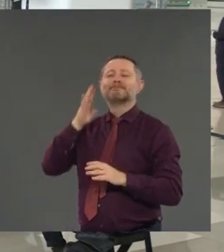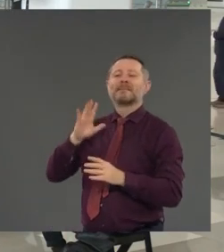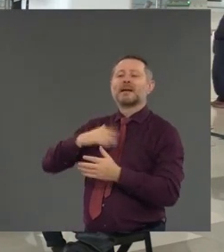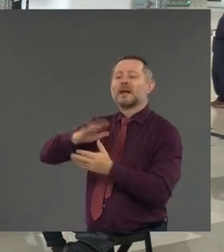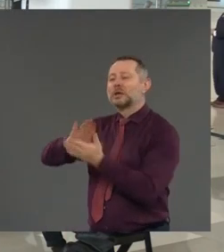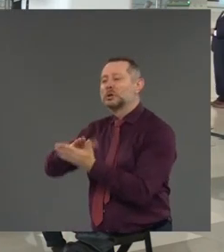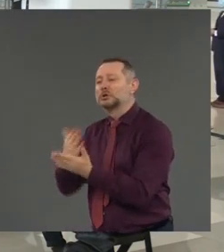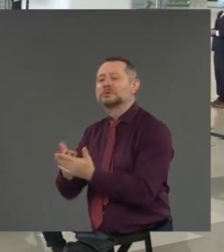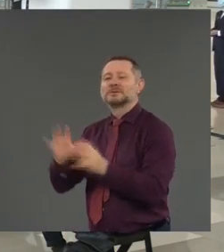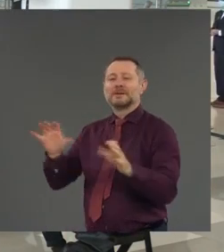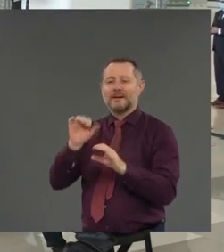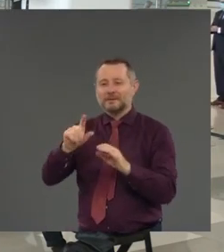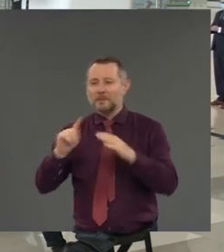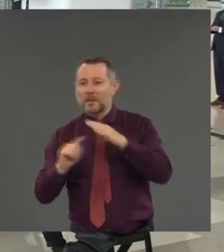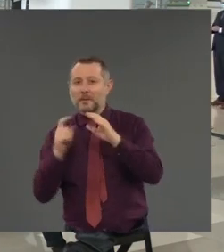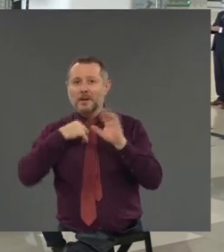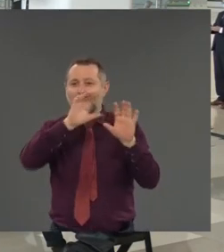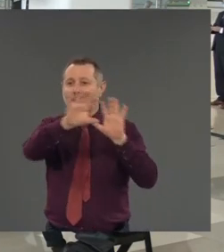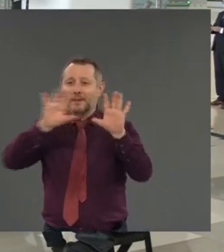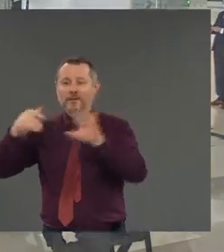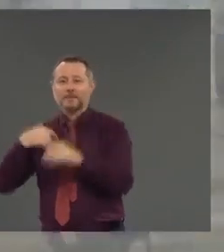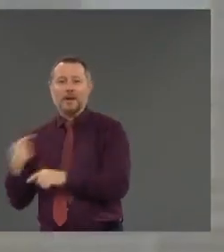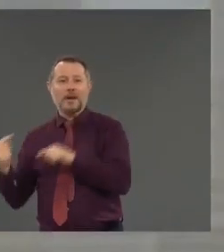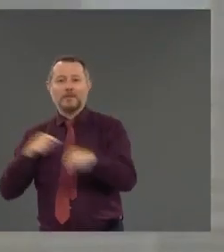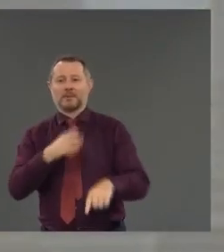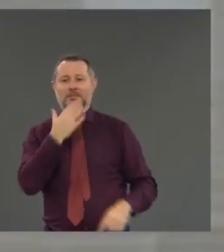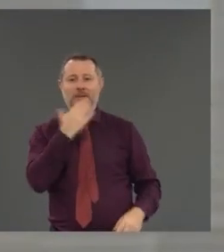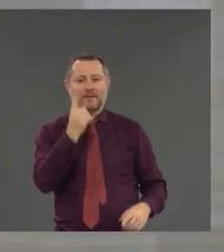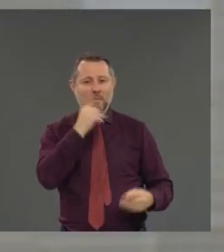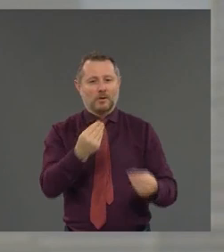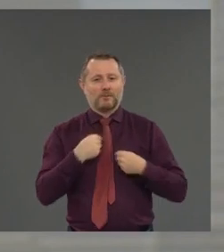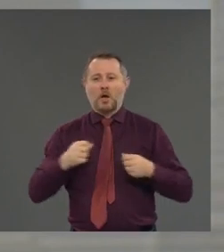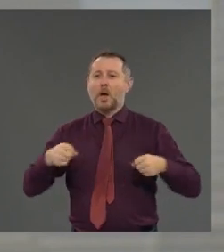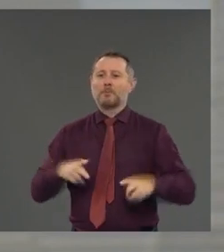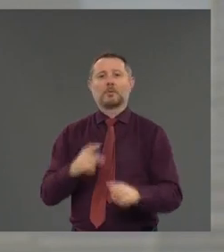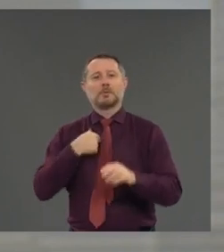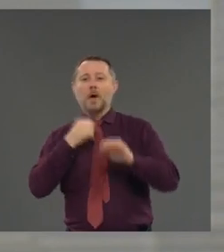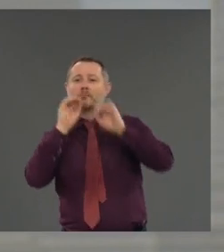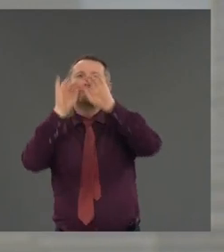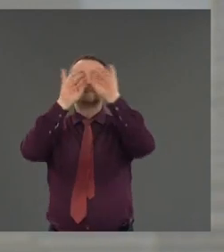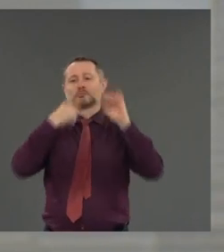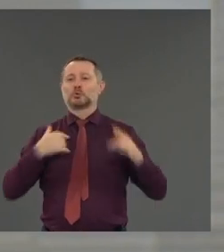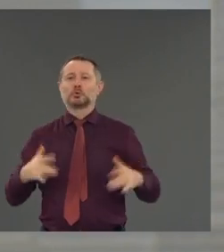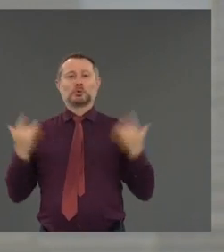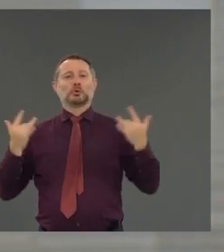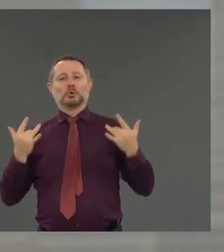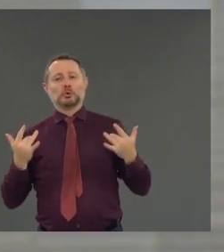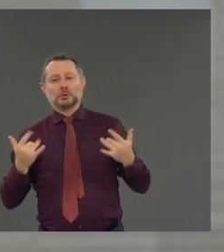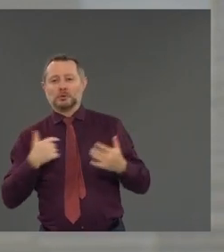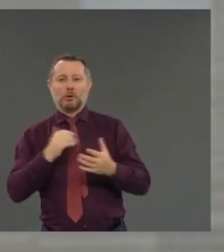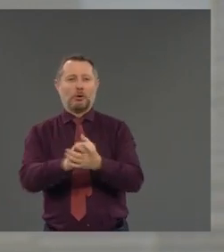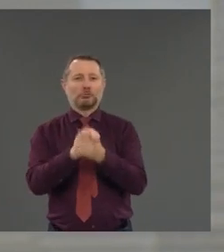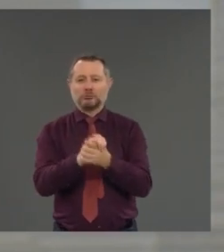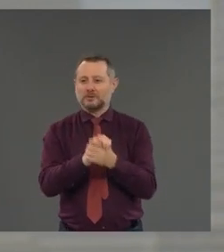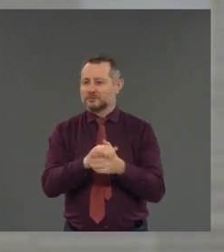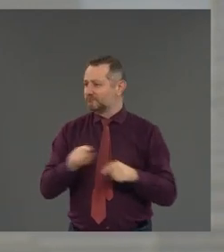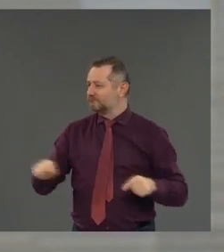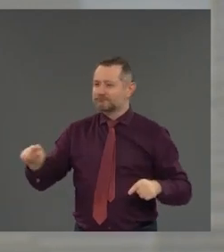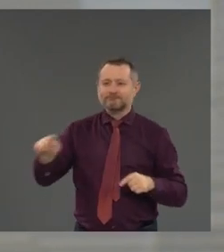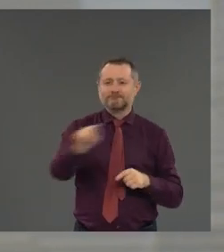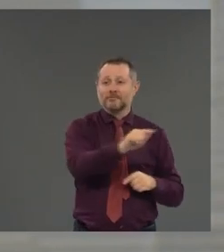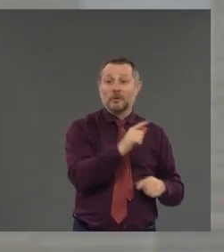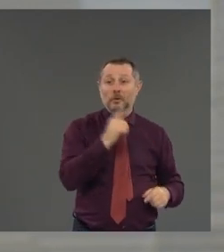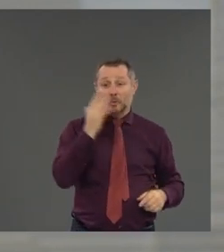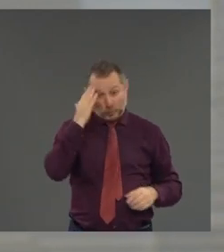opportunity, and I'm glad I came through. Congratulations to all of you. And you know what? We needed this.